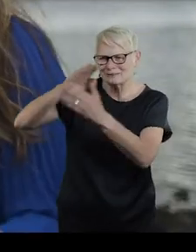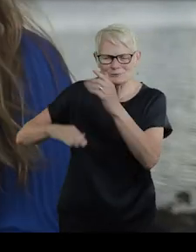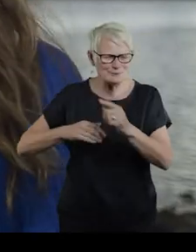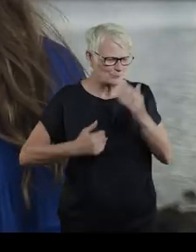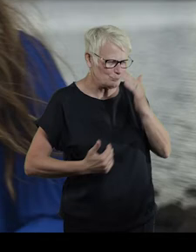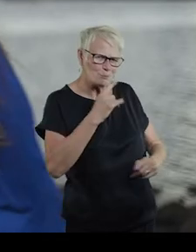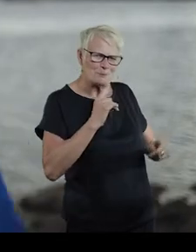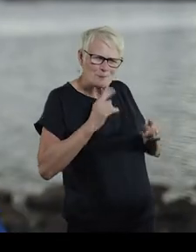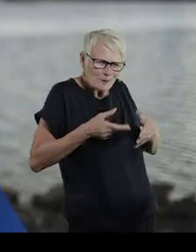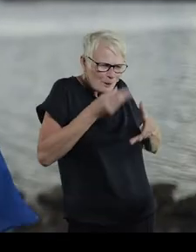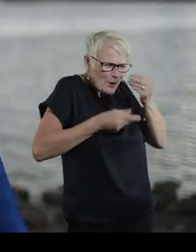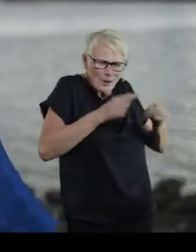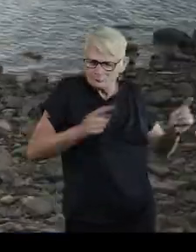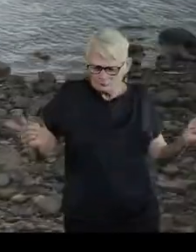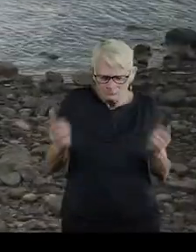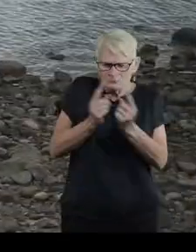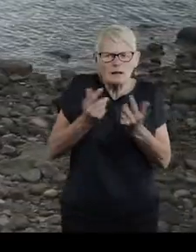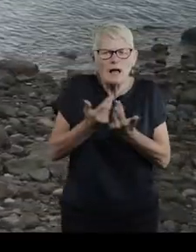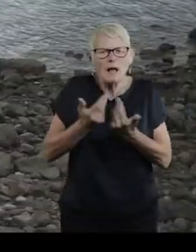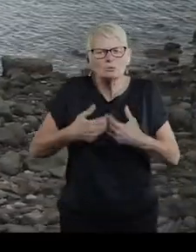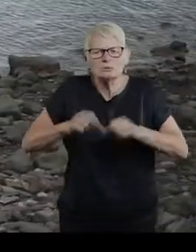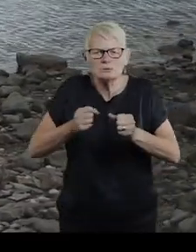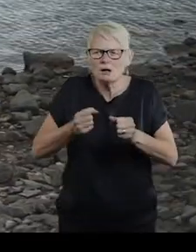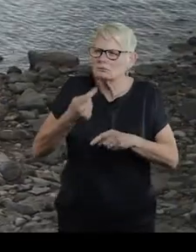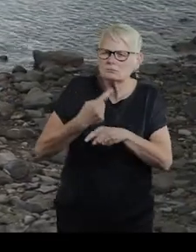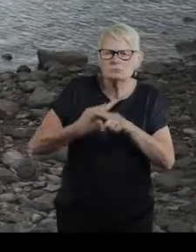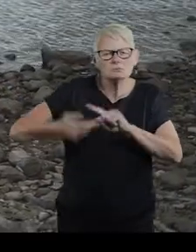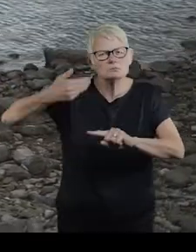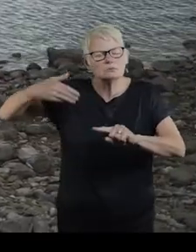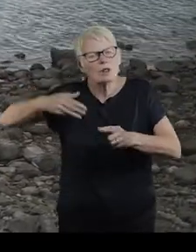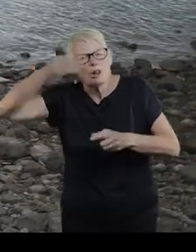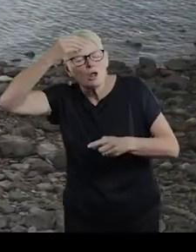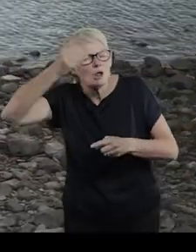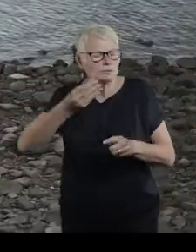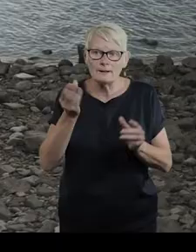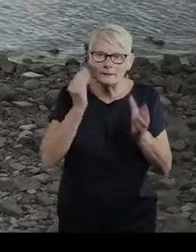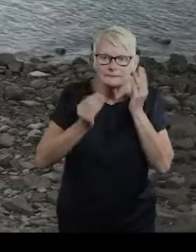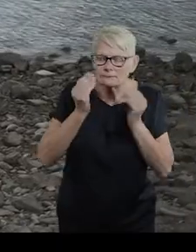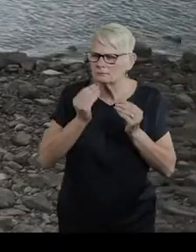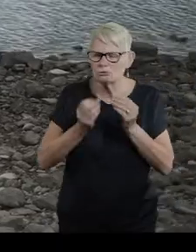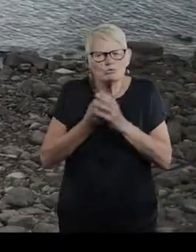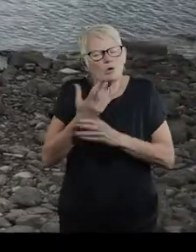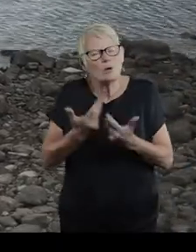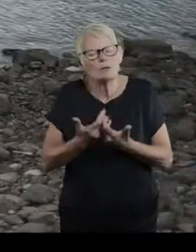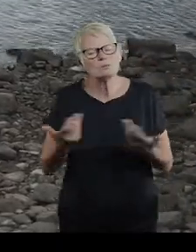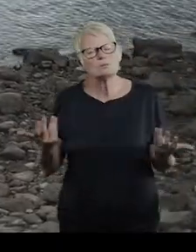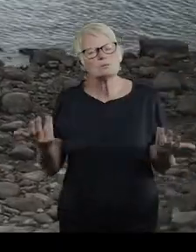with new blood upstarts? How do we share our past? Learn, listen, grow.